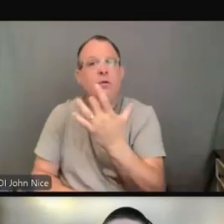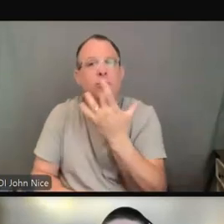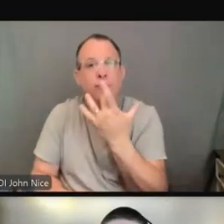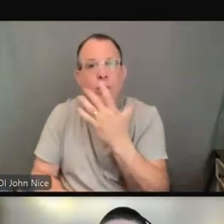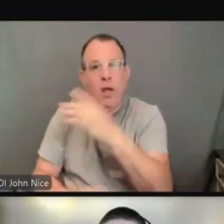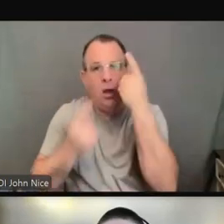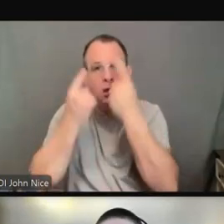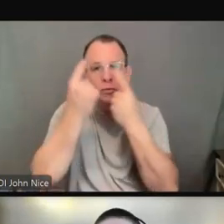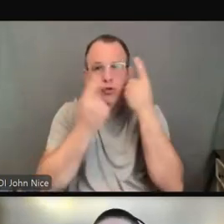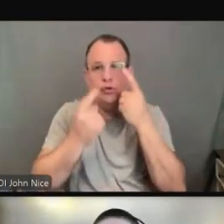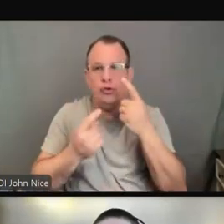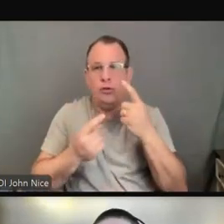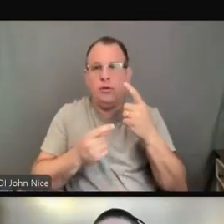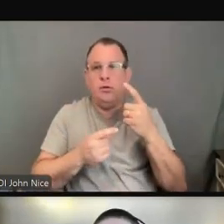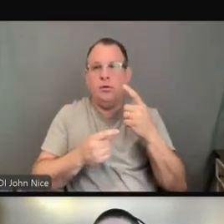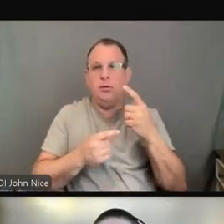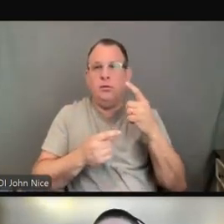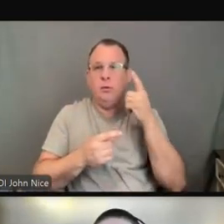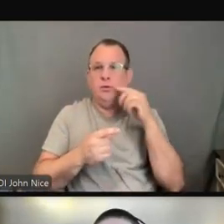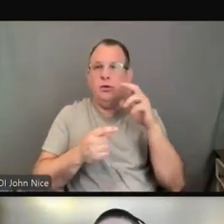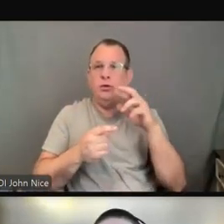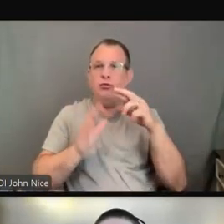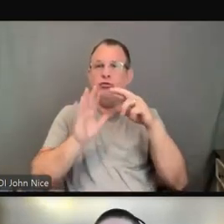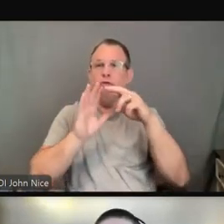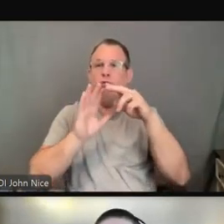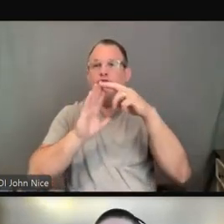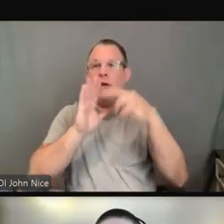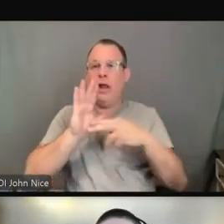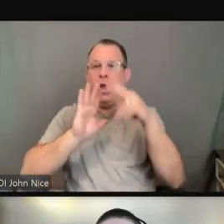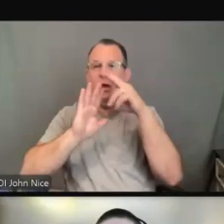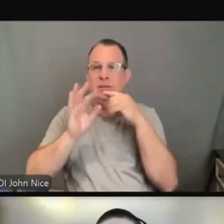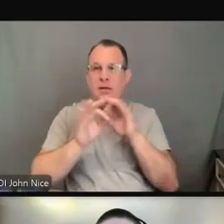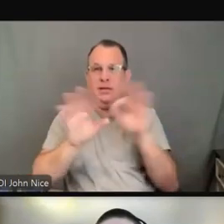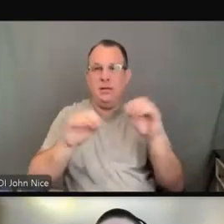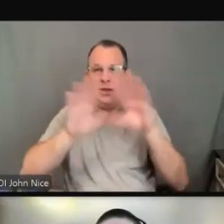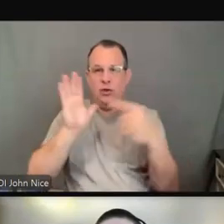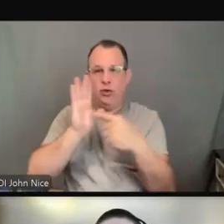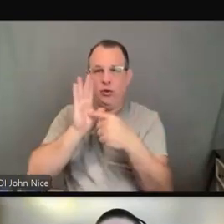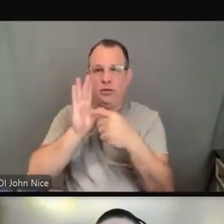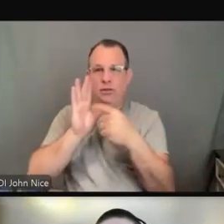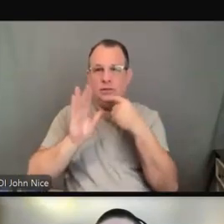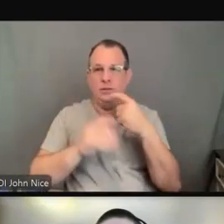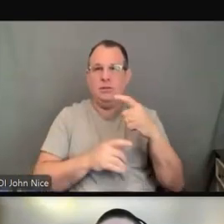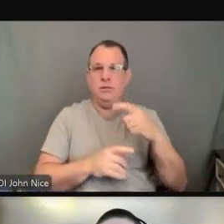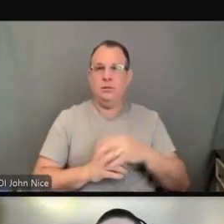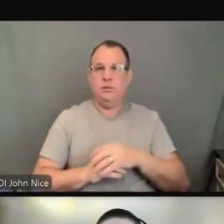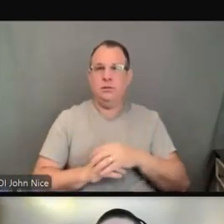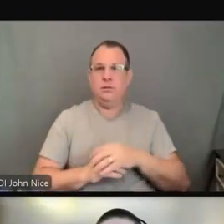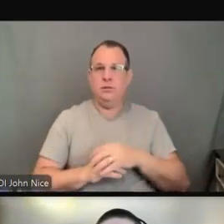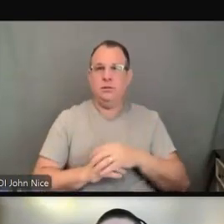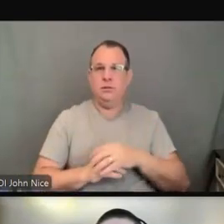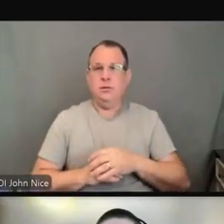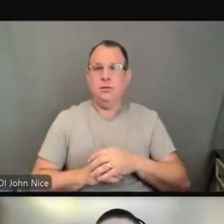language actually provides even more clarity to that. The regulation says that an entity shall